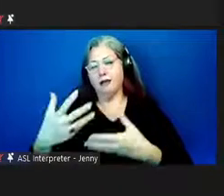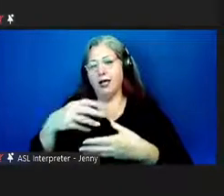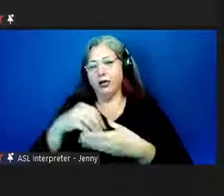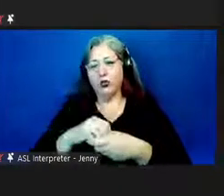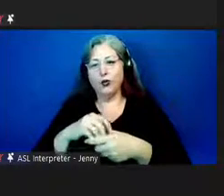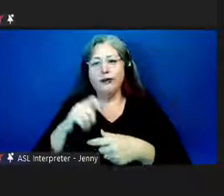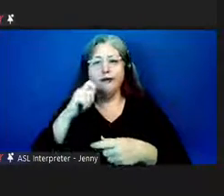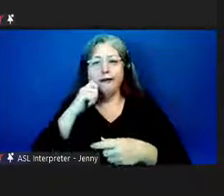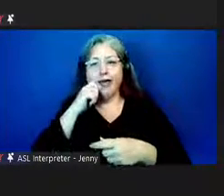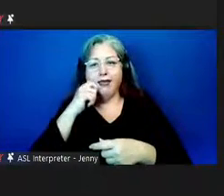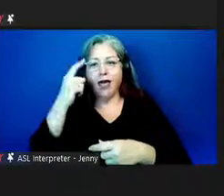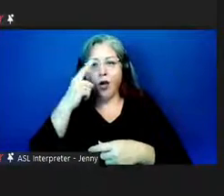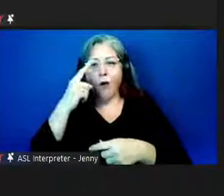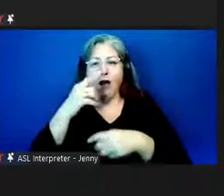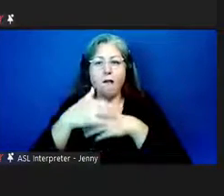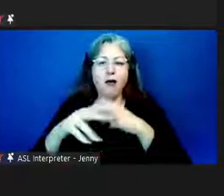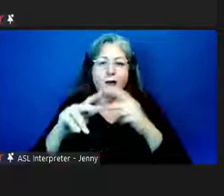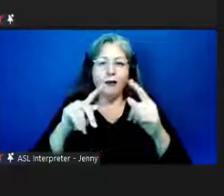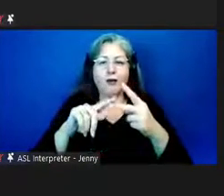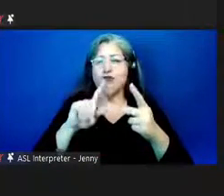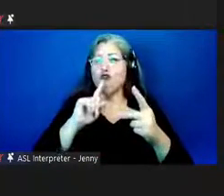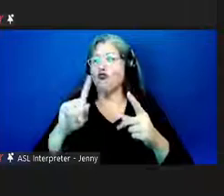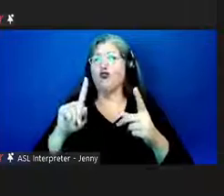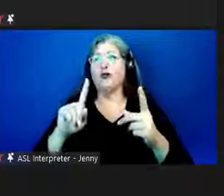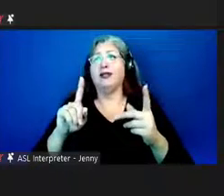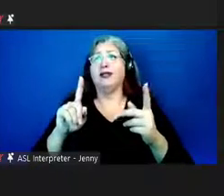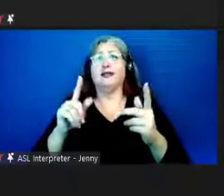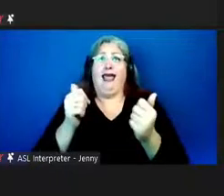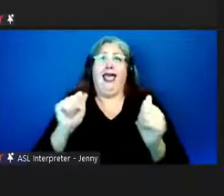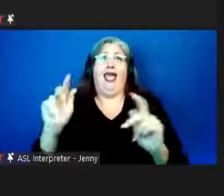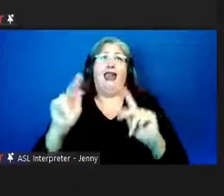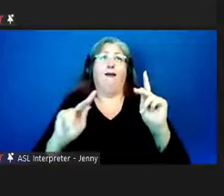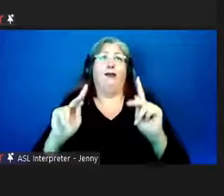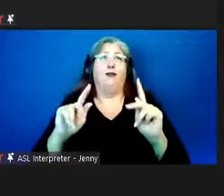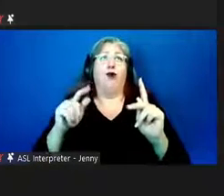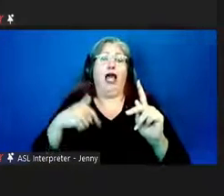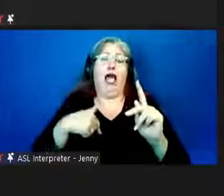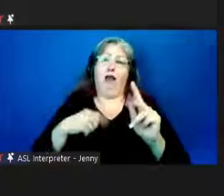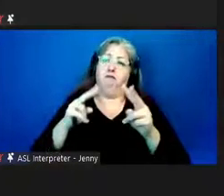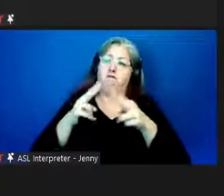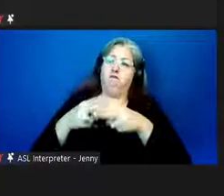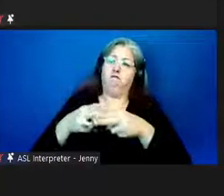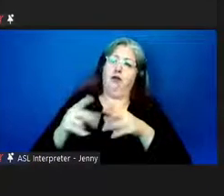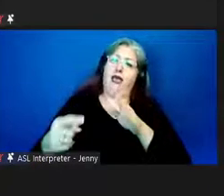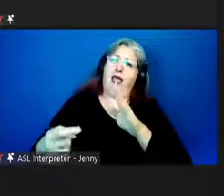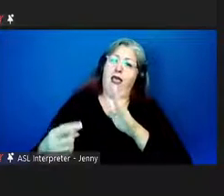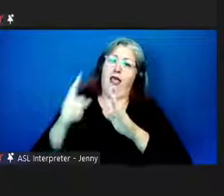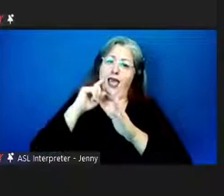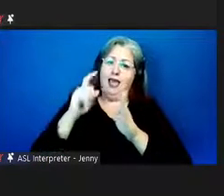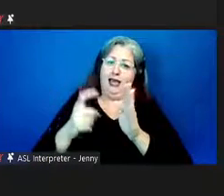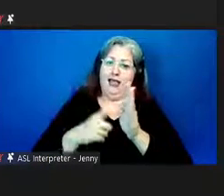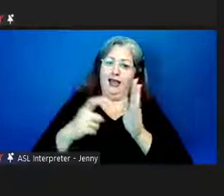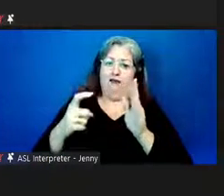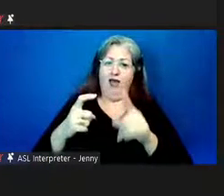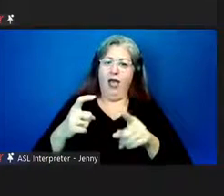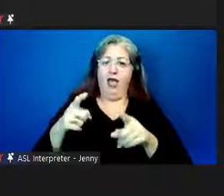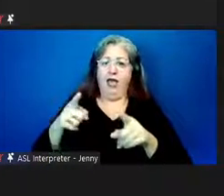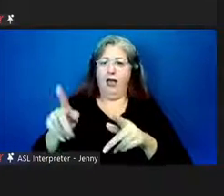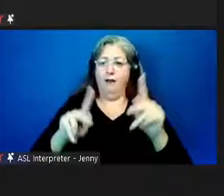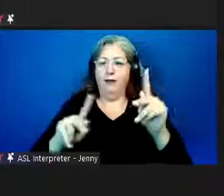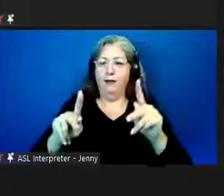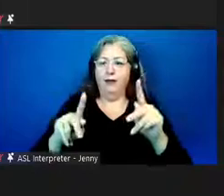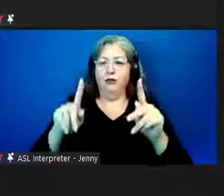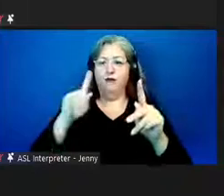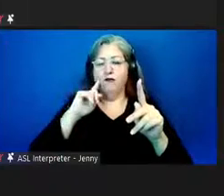ethnic hawaiian people and just people that i would identify as people who have been here for